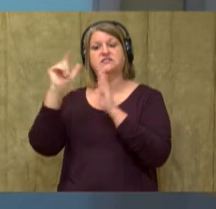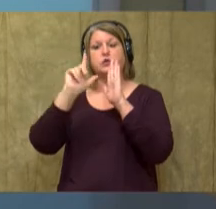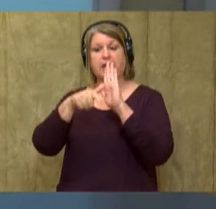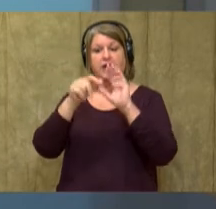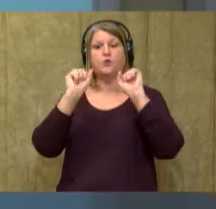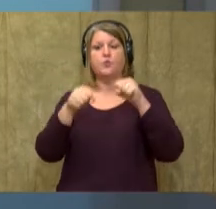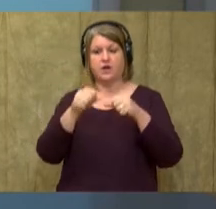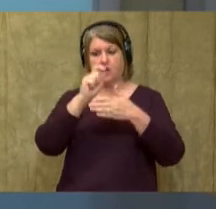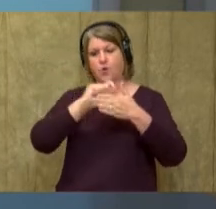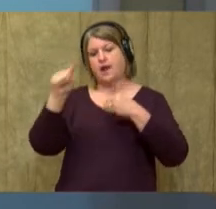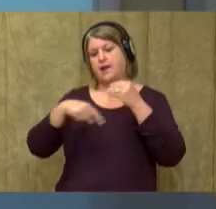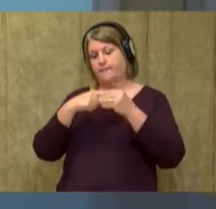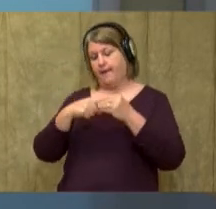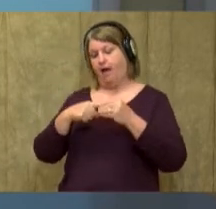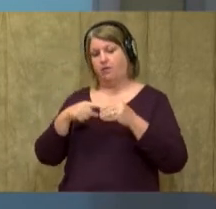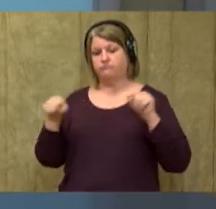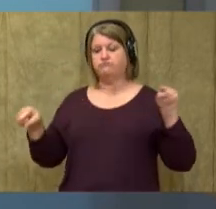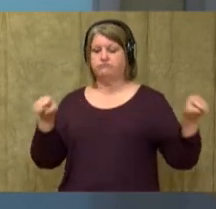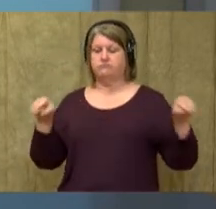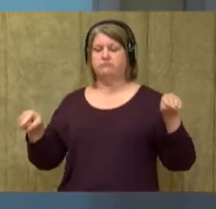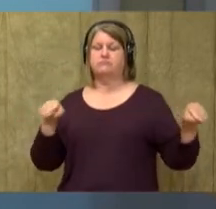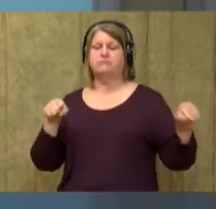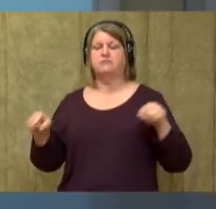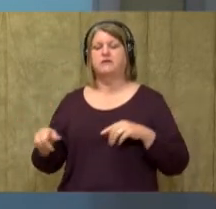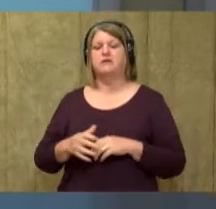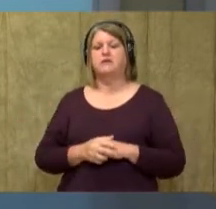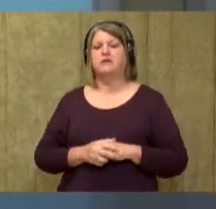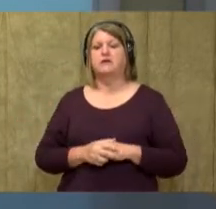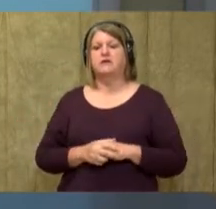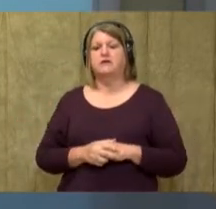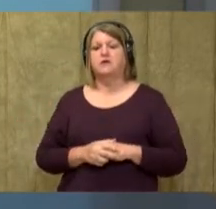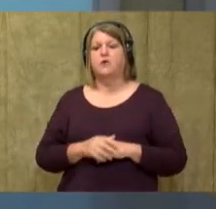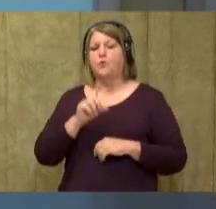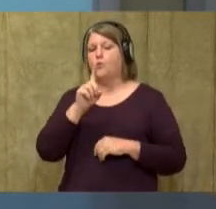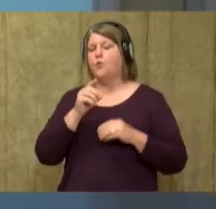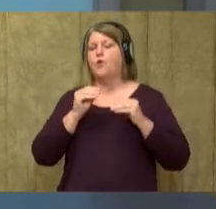All right. Let's find one more way that they are different.